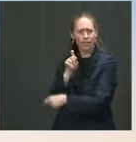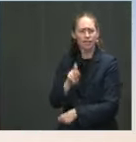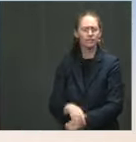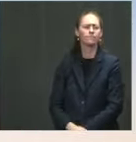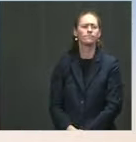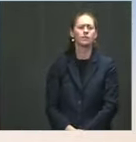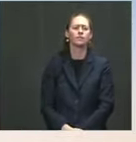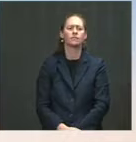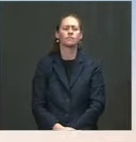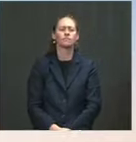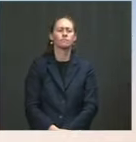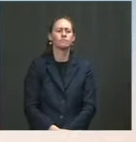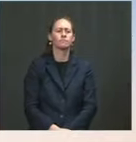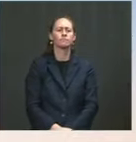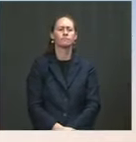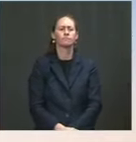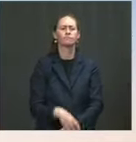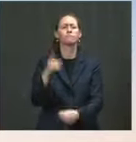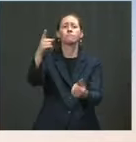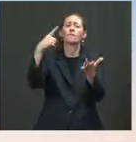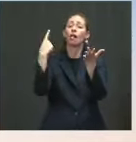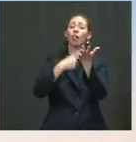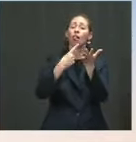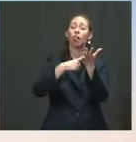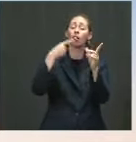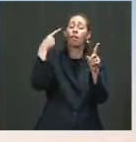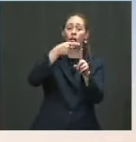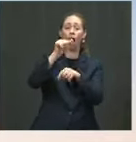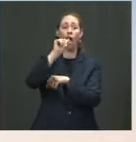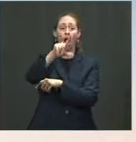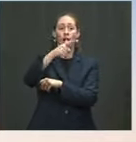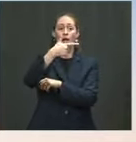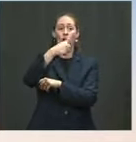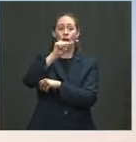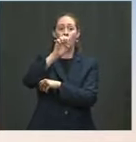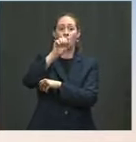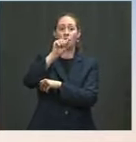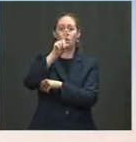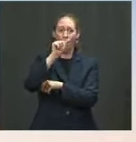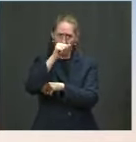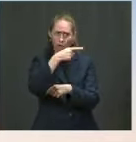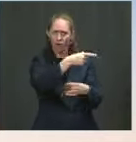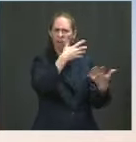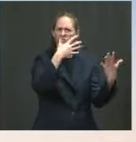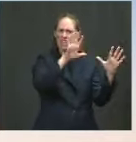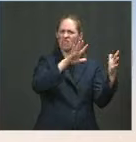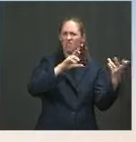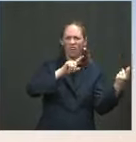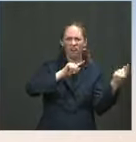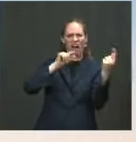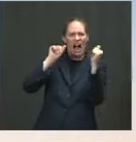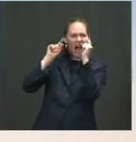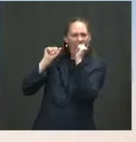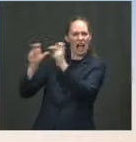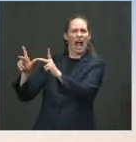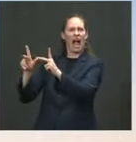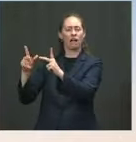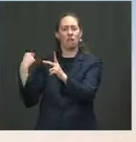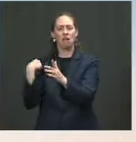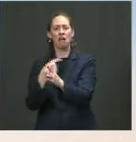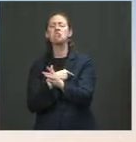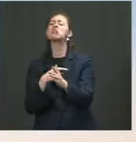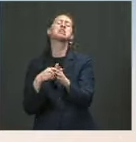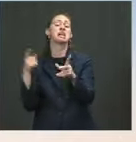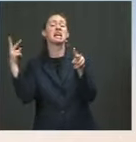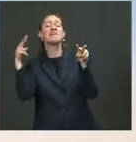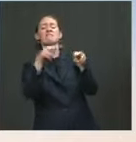attack the United States, which the intelligence community tells us today is not present in Afghanistan. Today, it is not